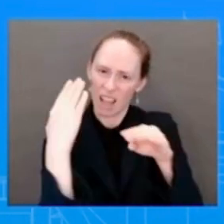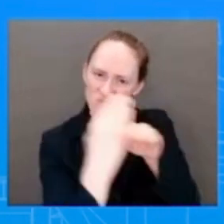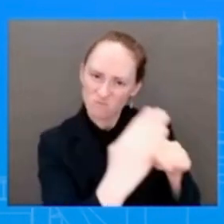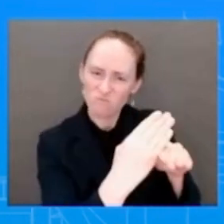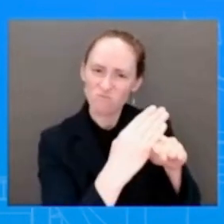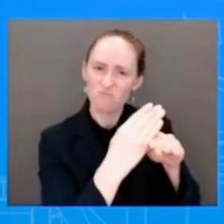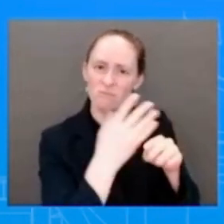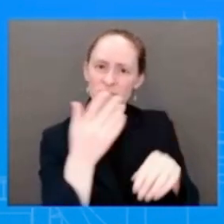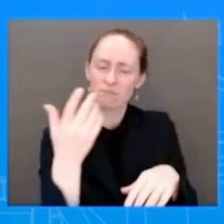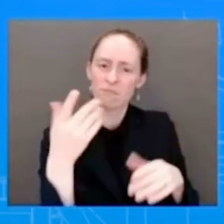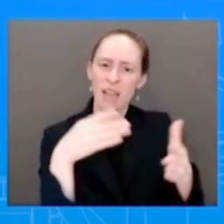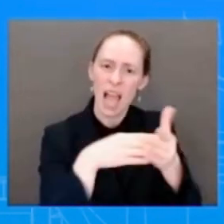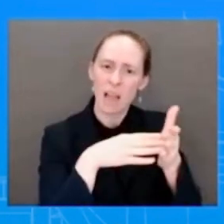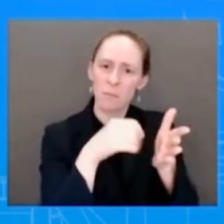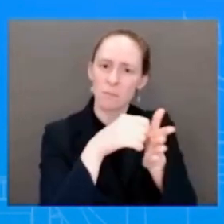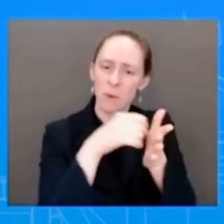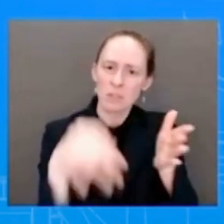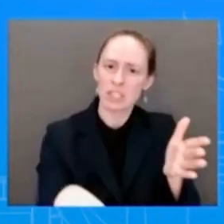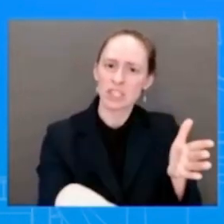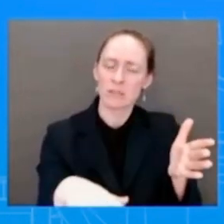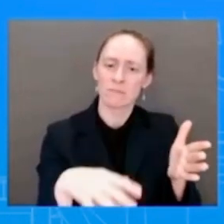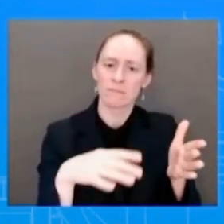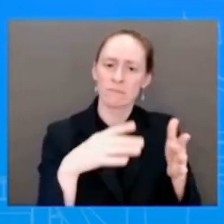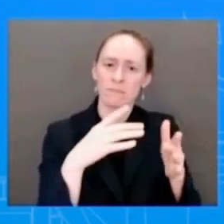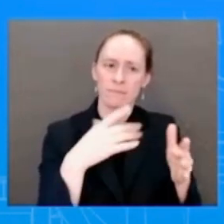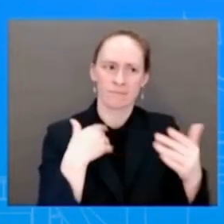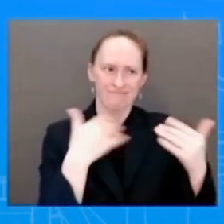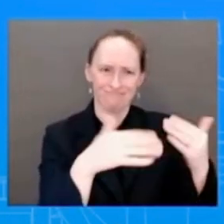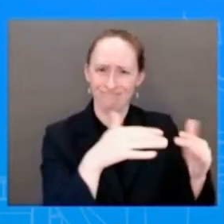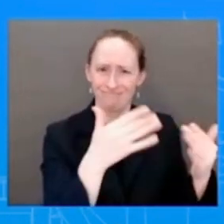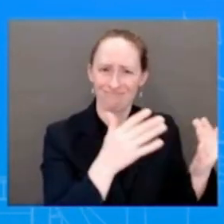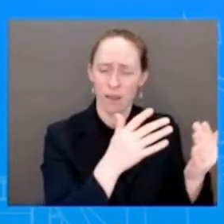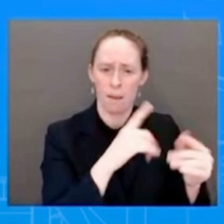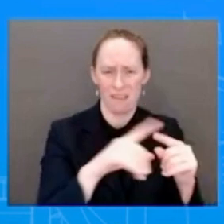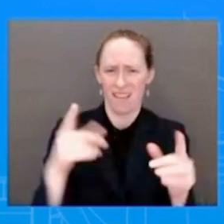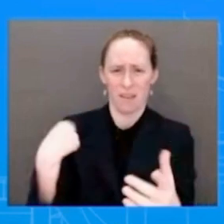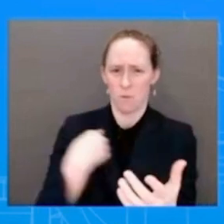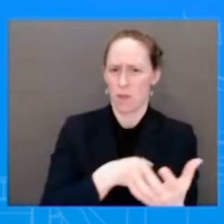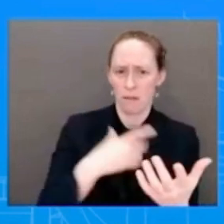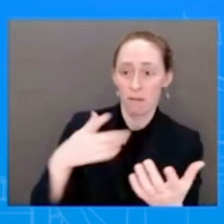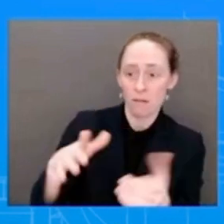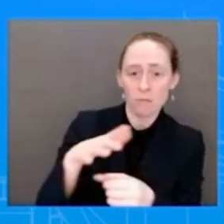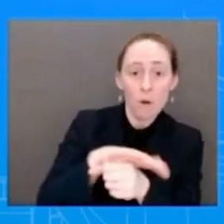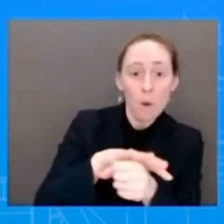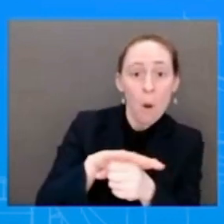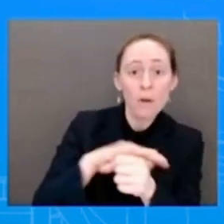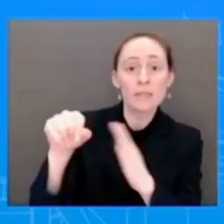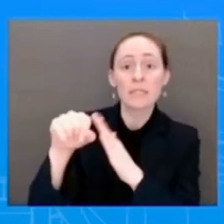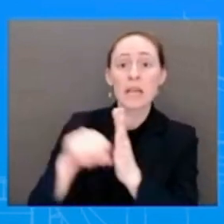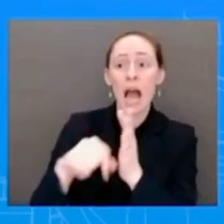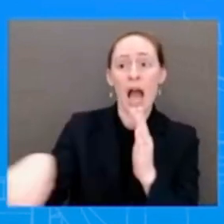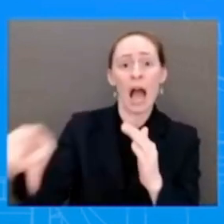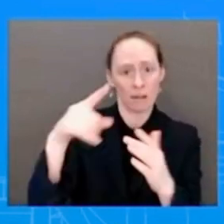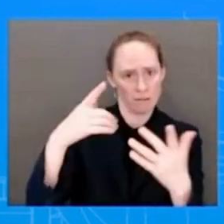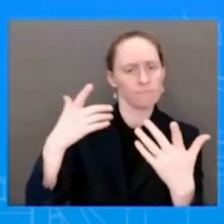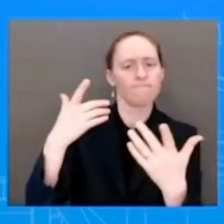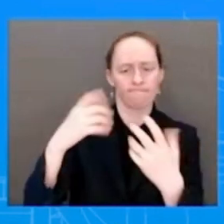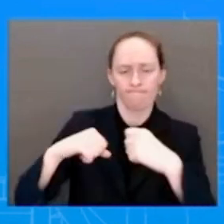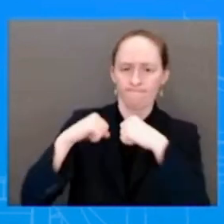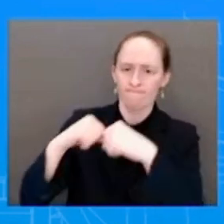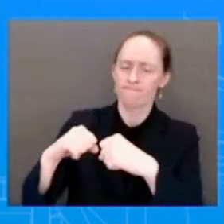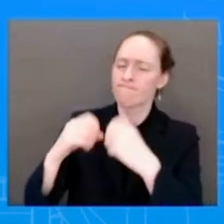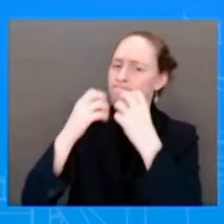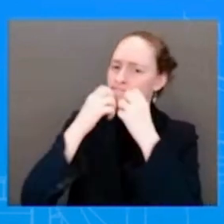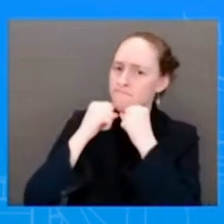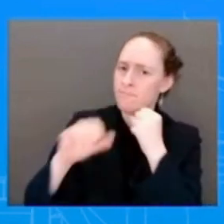again, to, as well, to protect access to abortion. This week, Minnesota Governor Tim Walz signed the PRO Act, making Minnesota